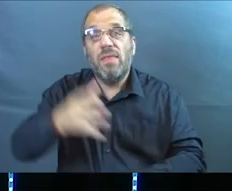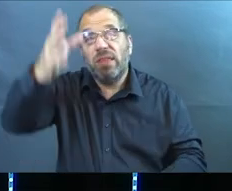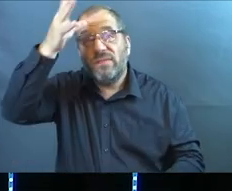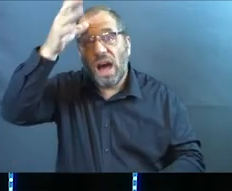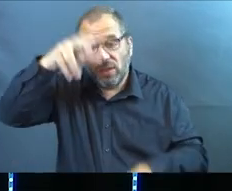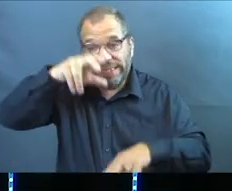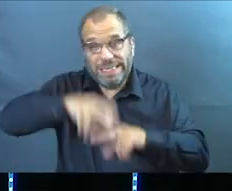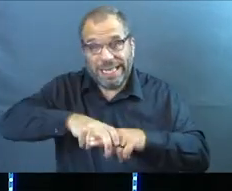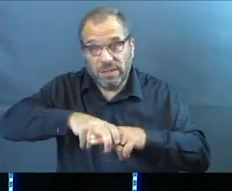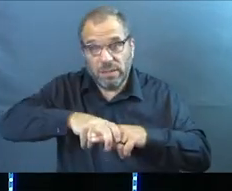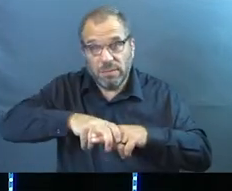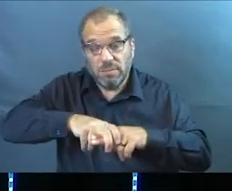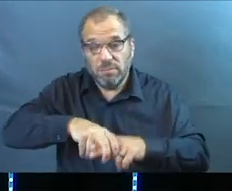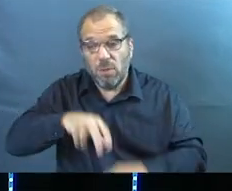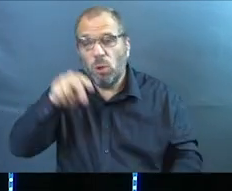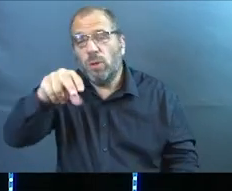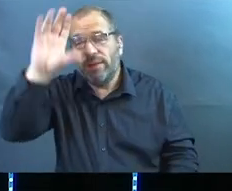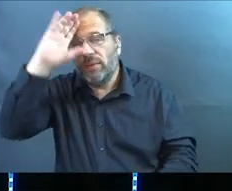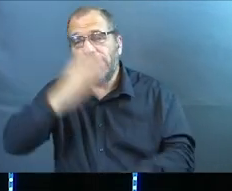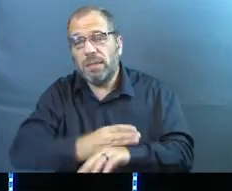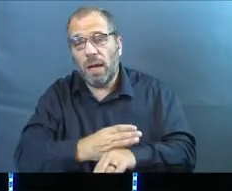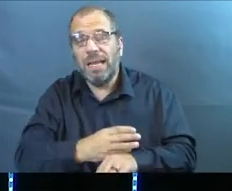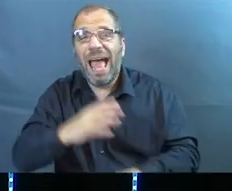all of us every single time